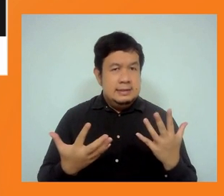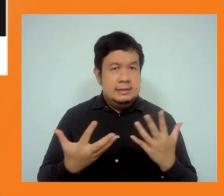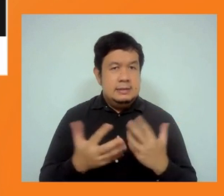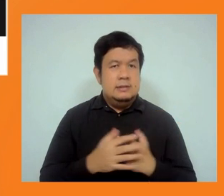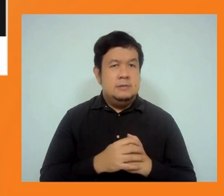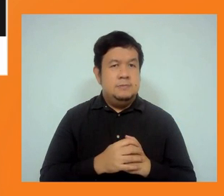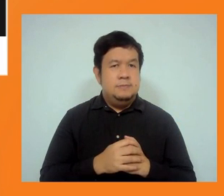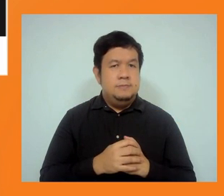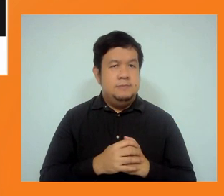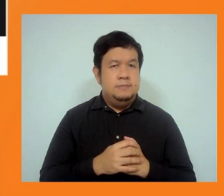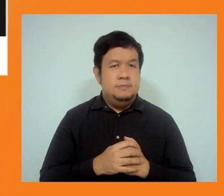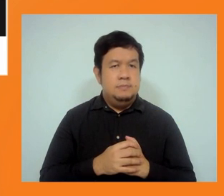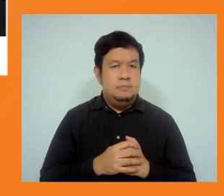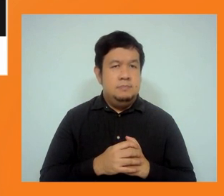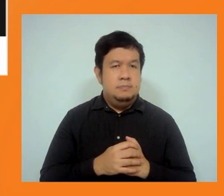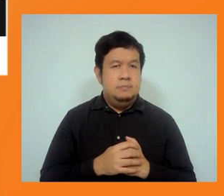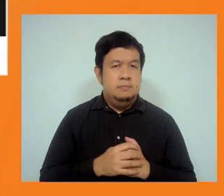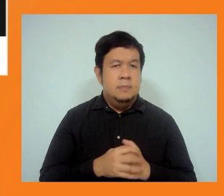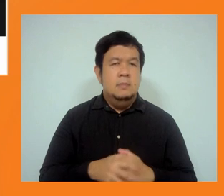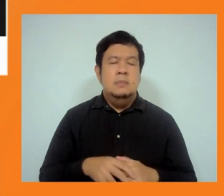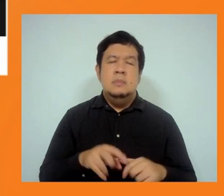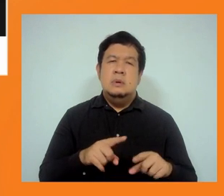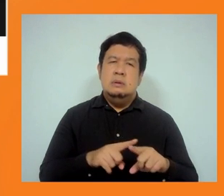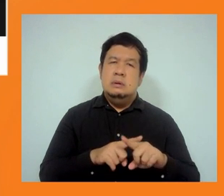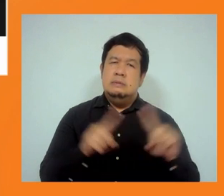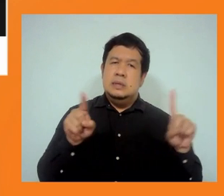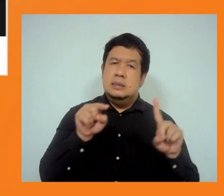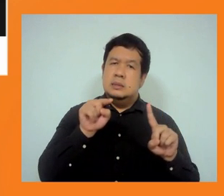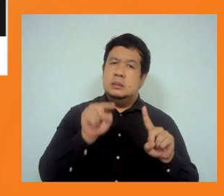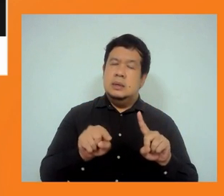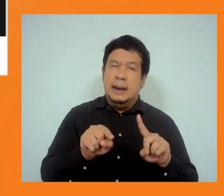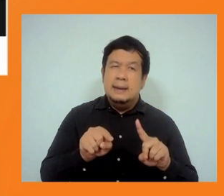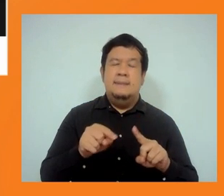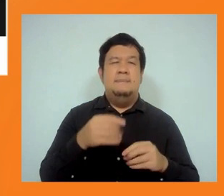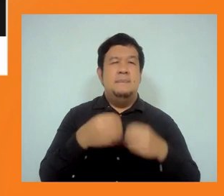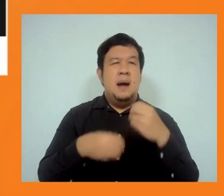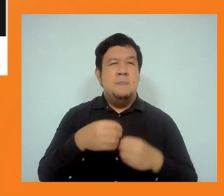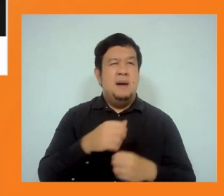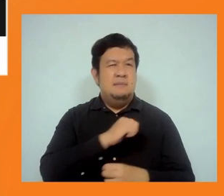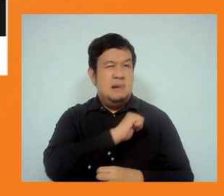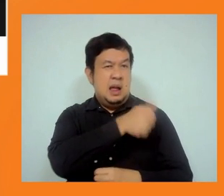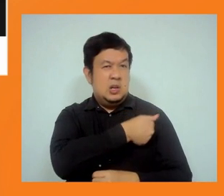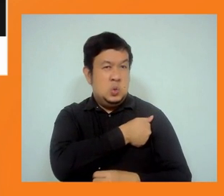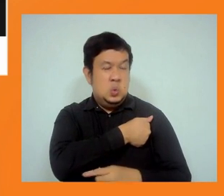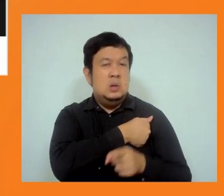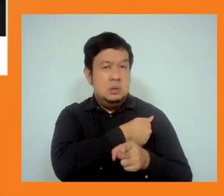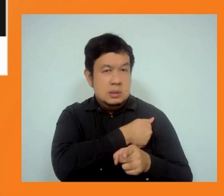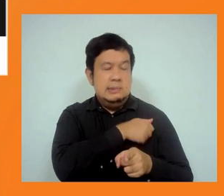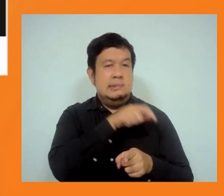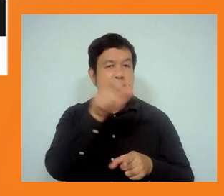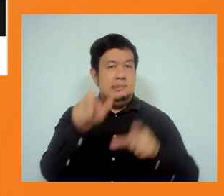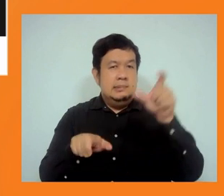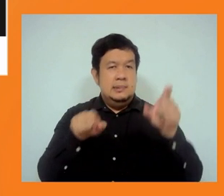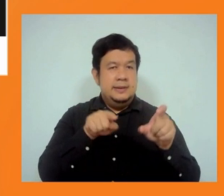attitude. The spirit is to upgrade and align all these projects with the SPS